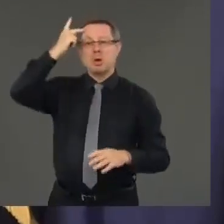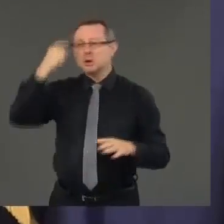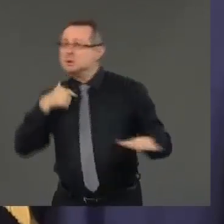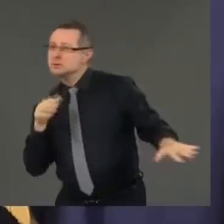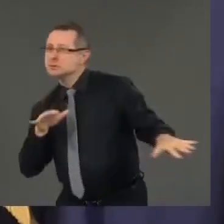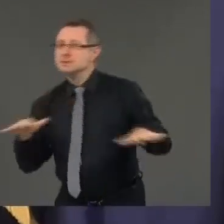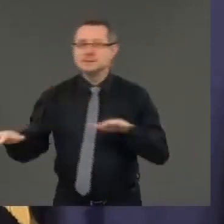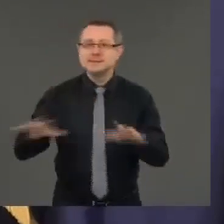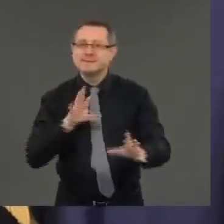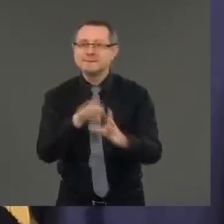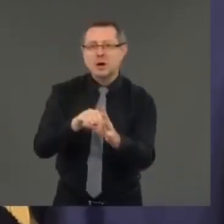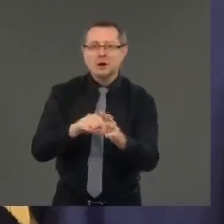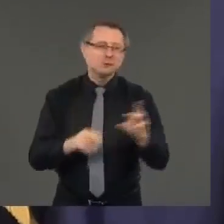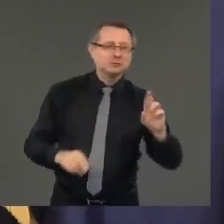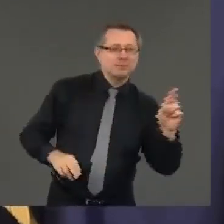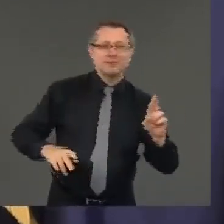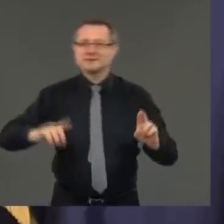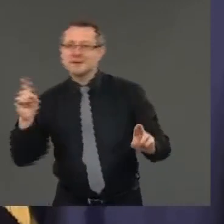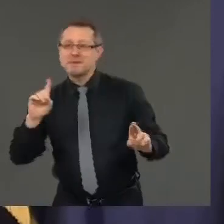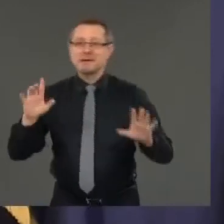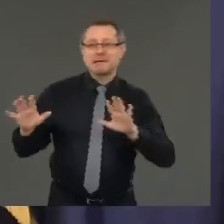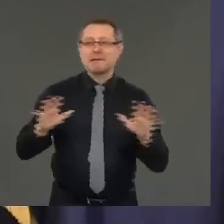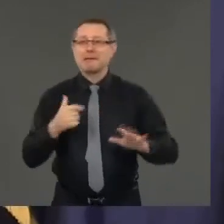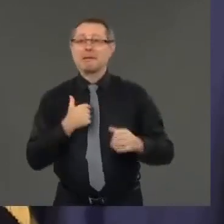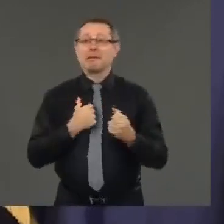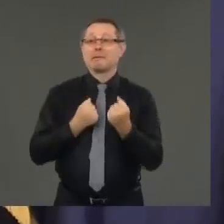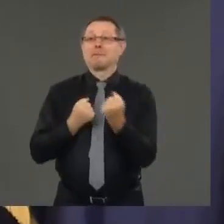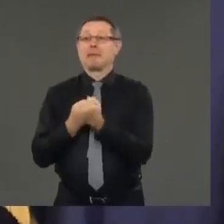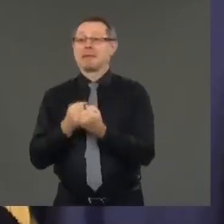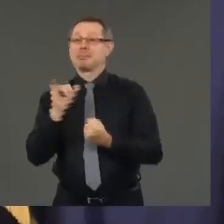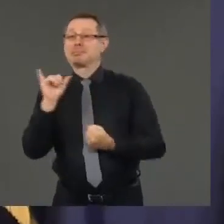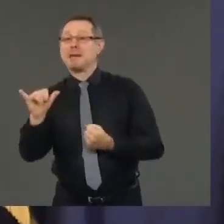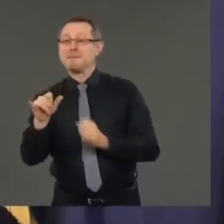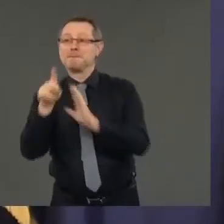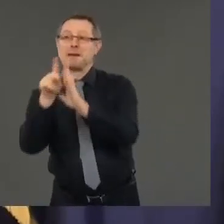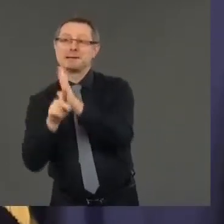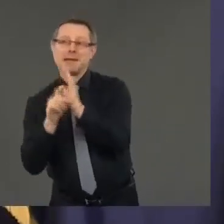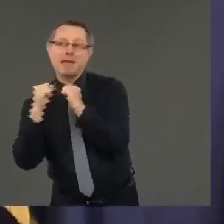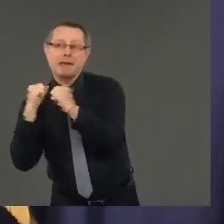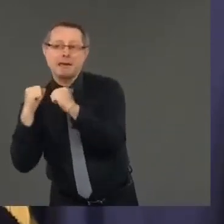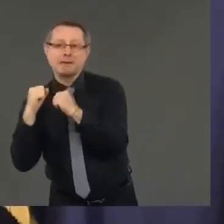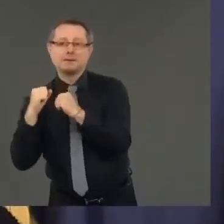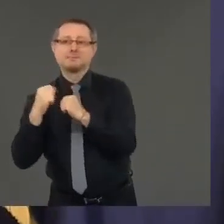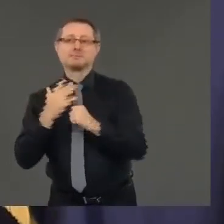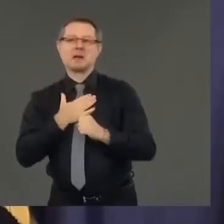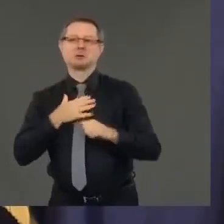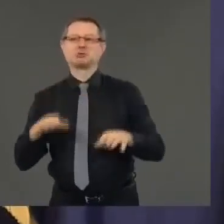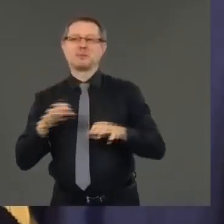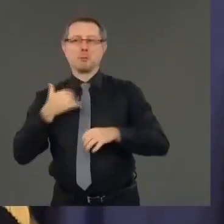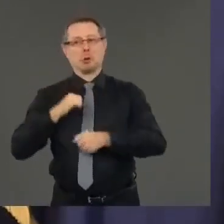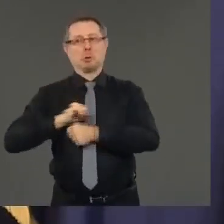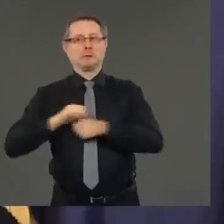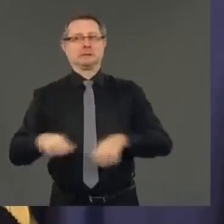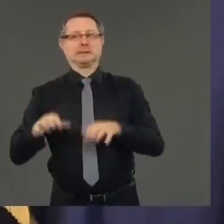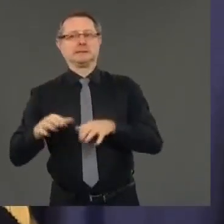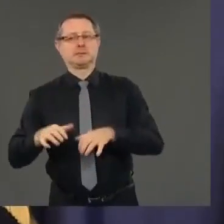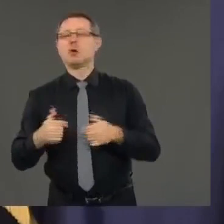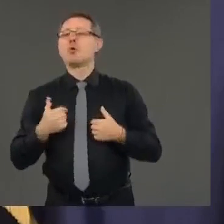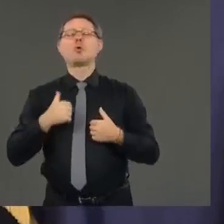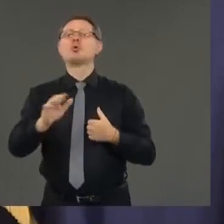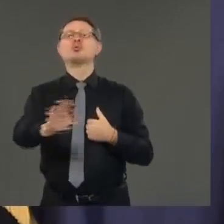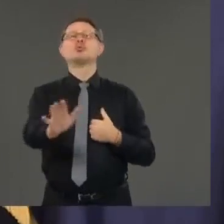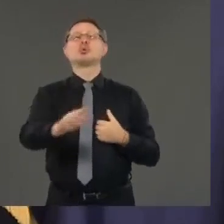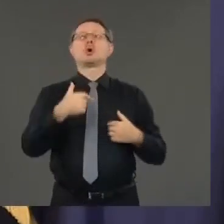positions then you did your government duty no no no government has to work it has to operate it has to